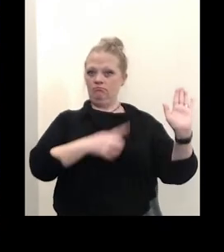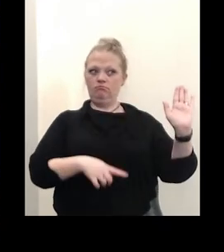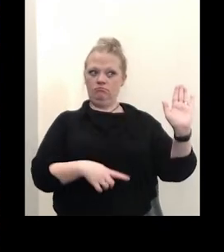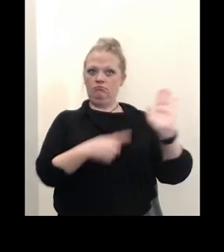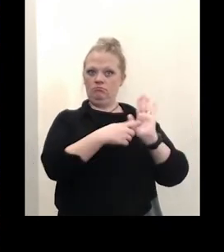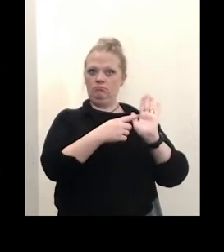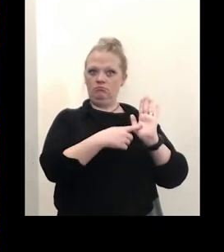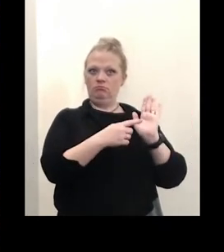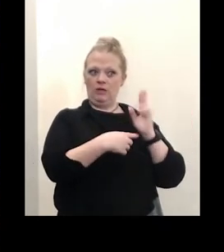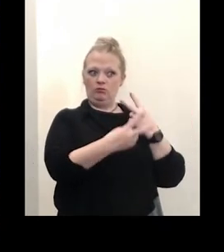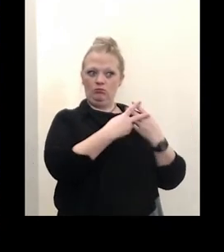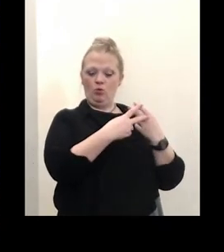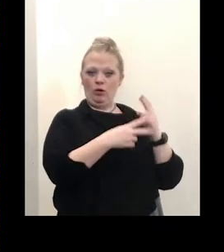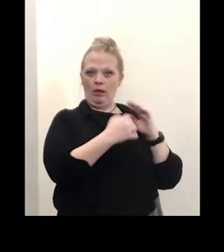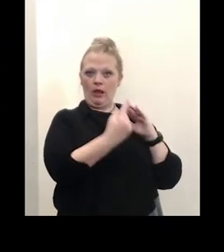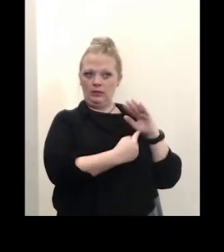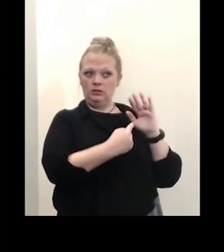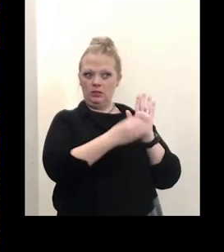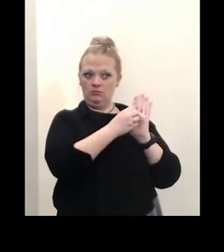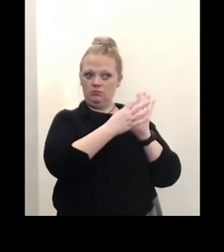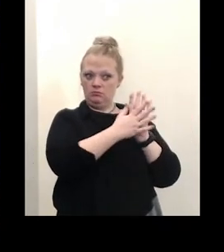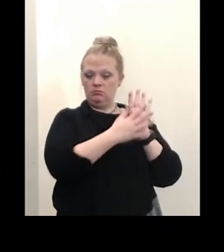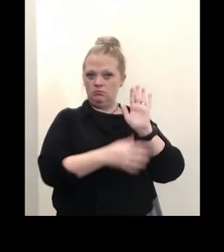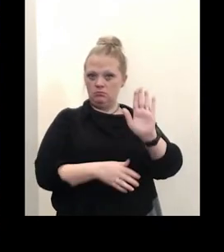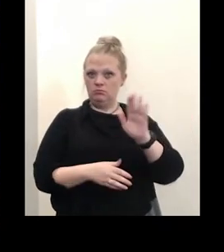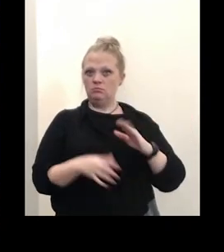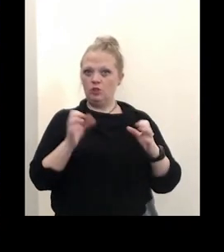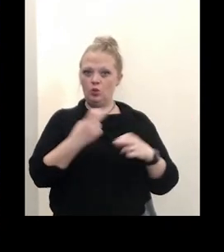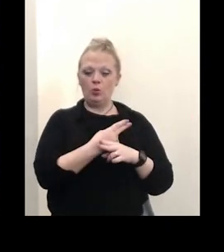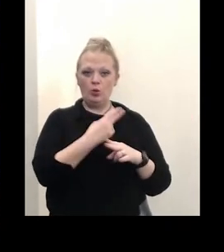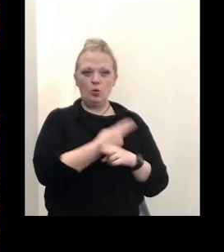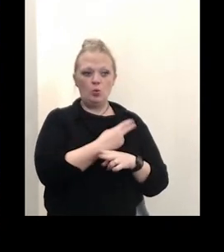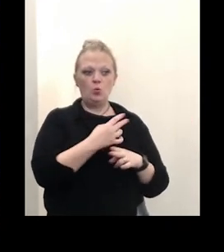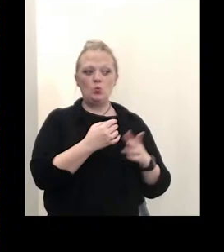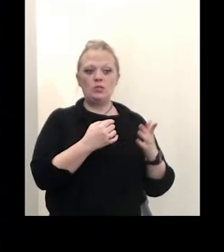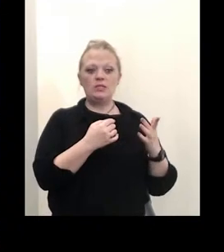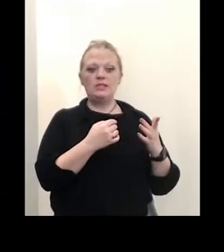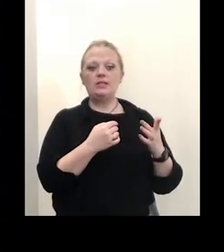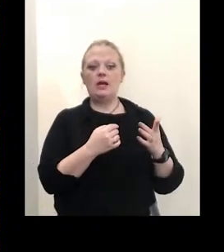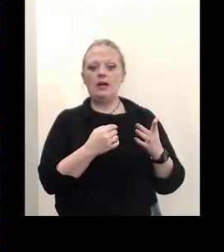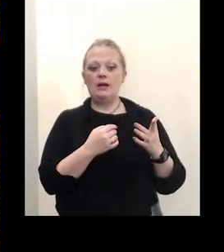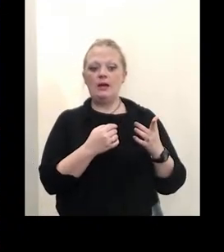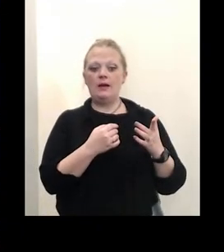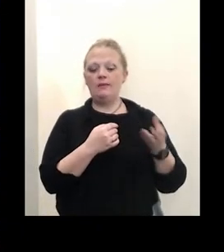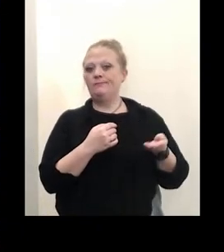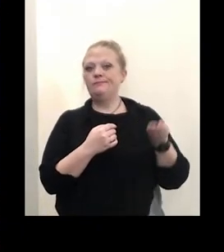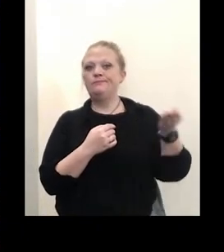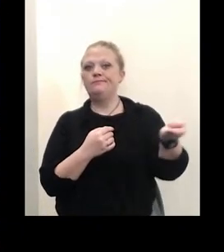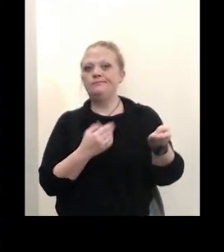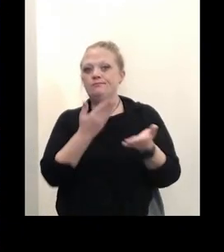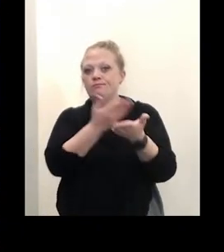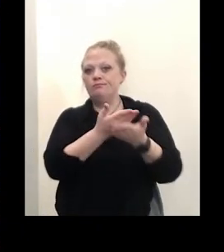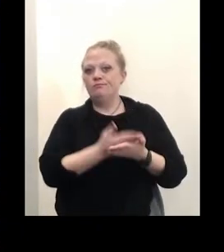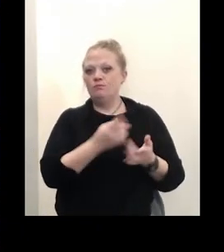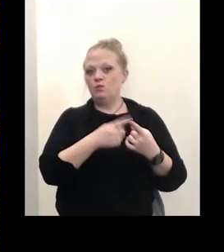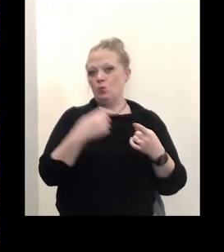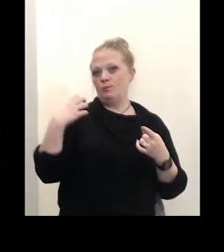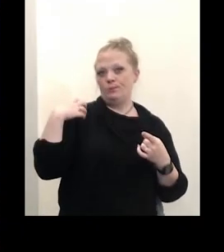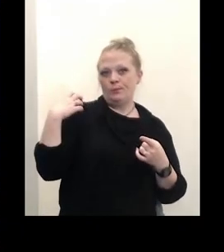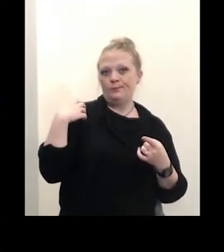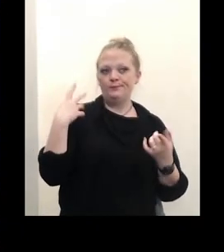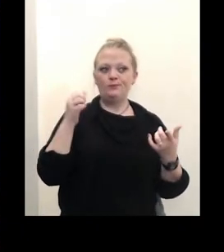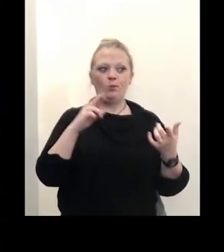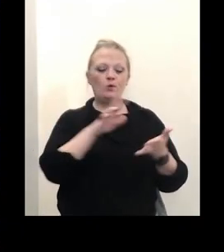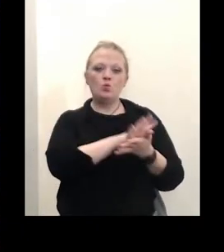and uh you know in a test and they can use that uh in terms if they need to uh provide documentation to their employers or to their